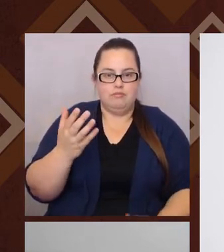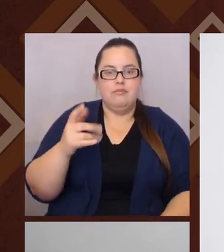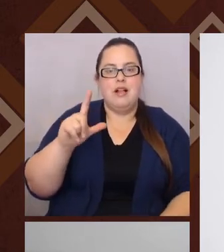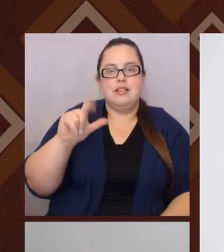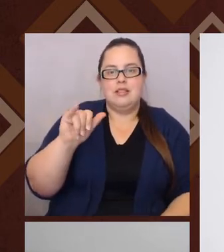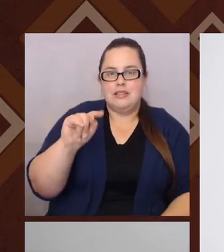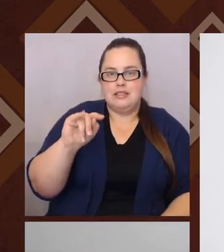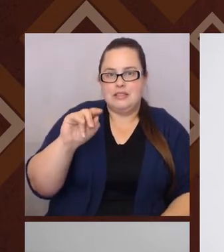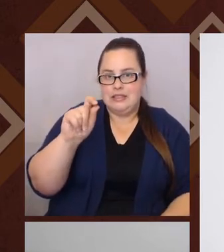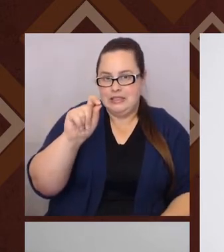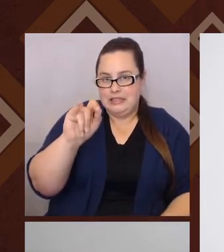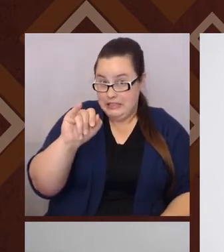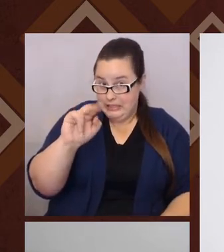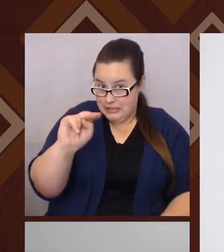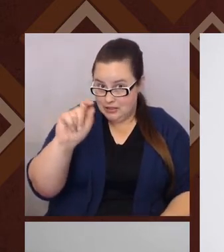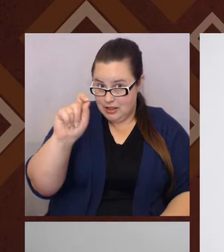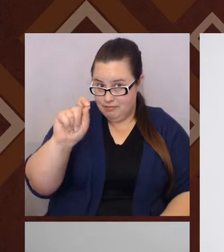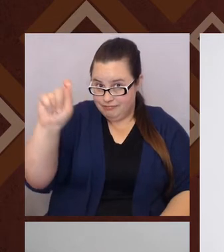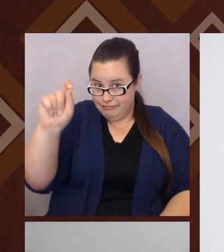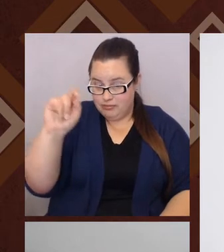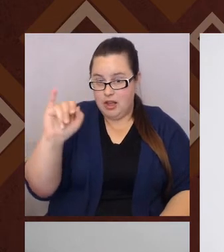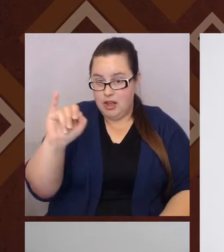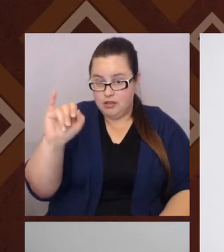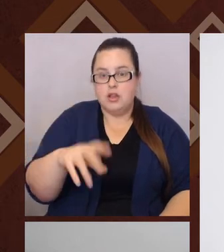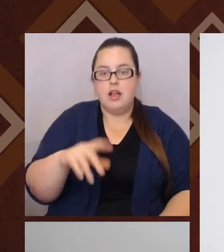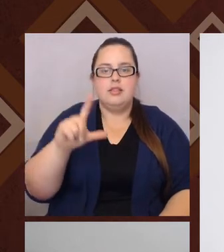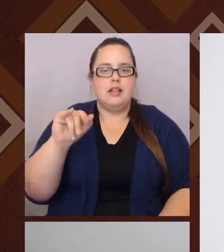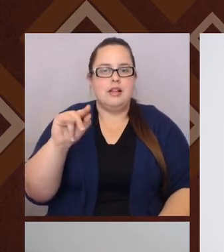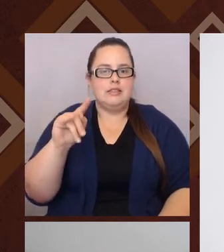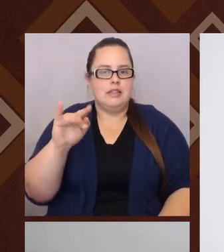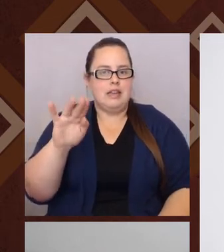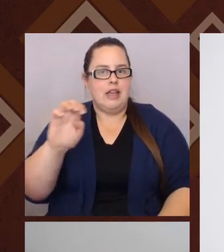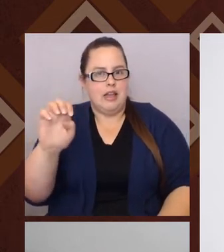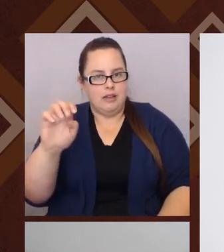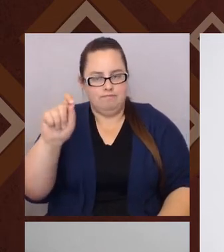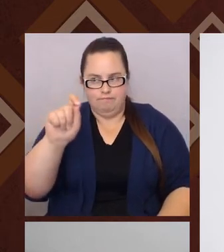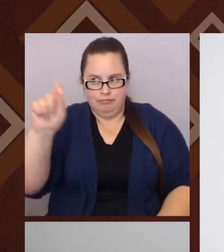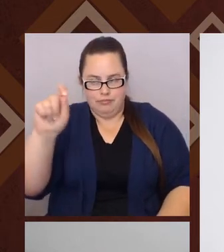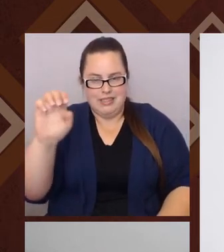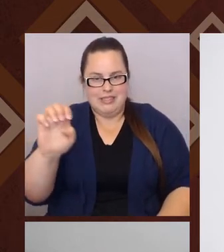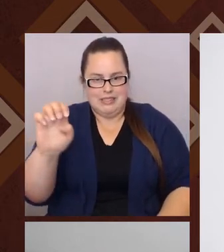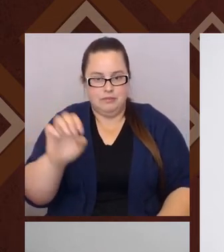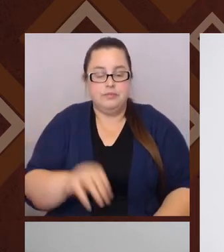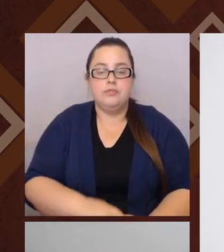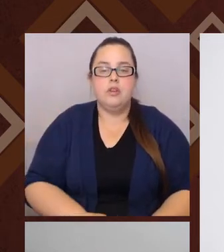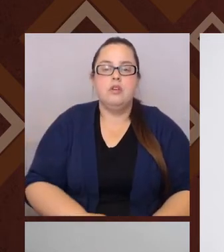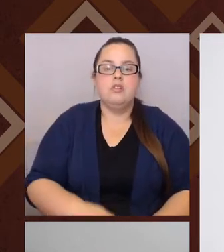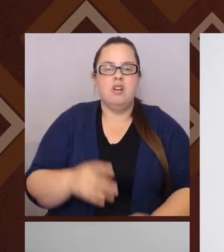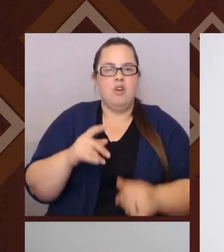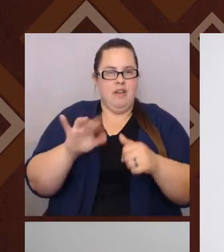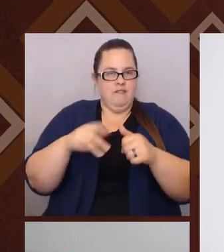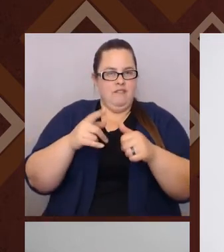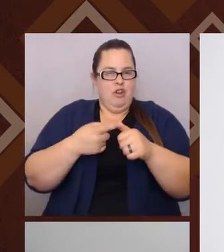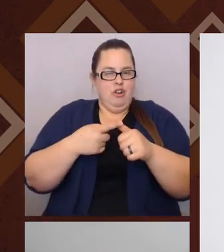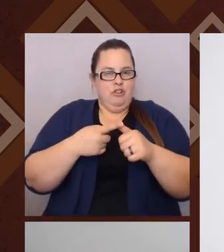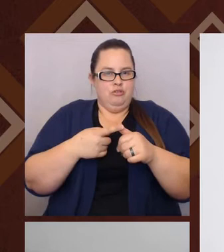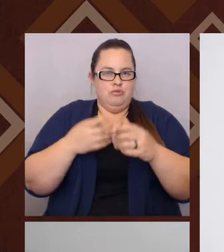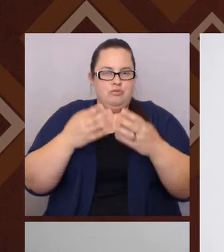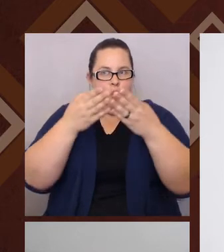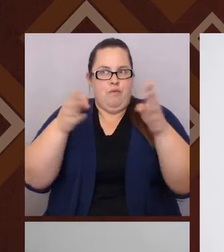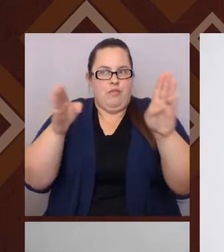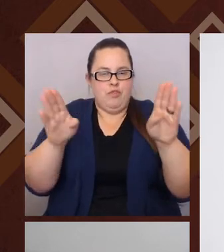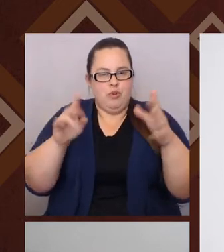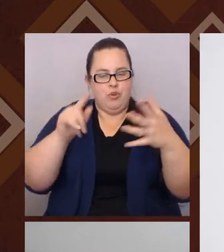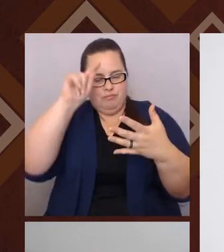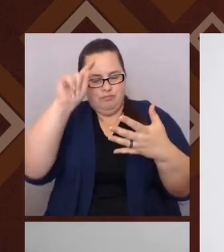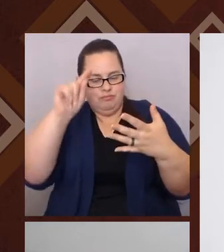Latine. Um, and so I, again, I wanted to first give us this kind of overview and think about the idea of kind of like where, where these